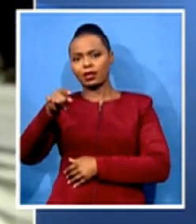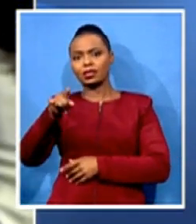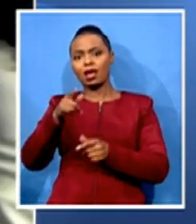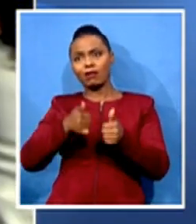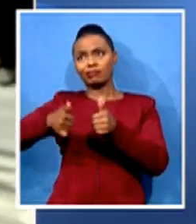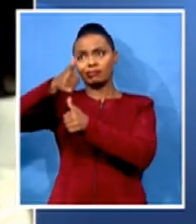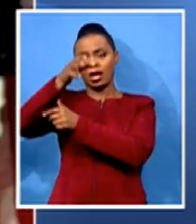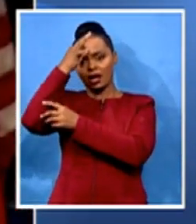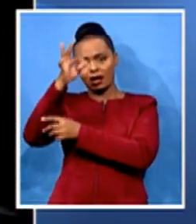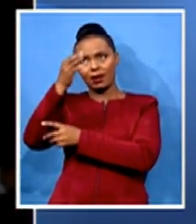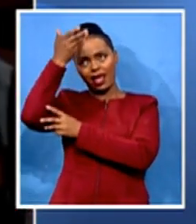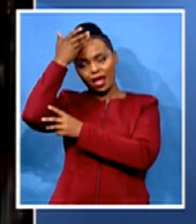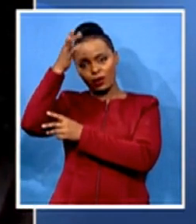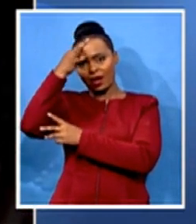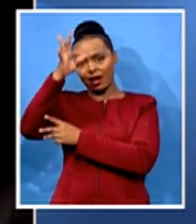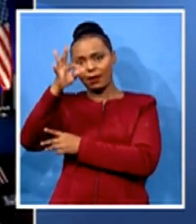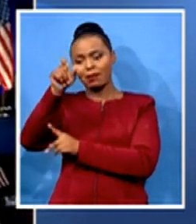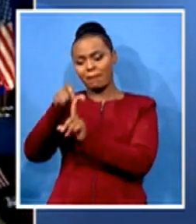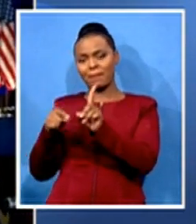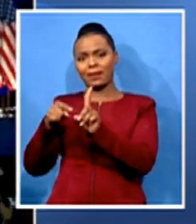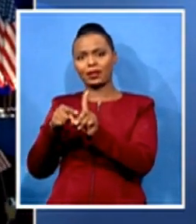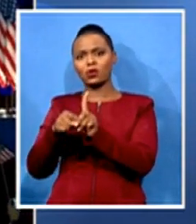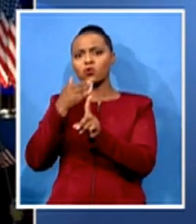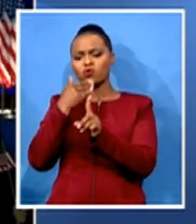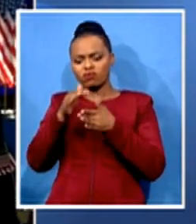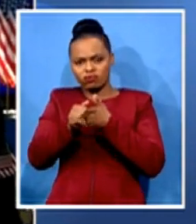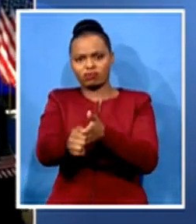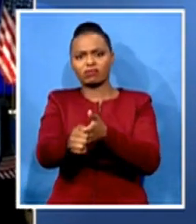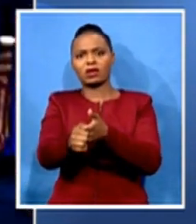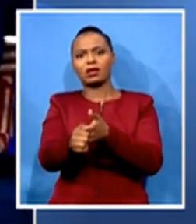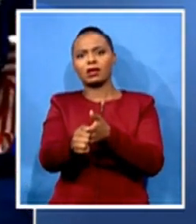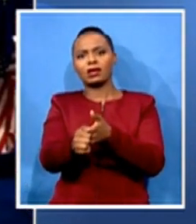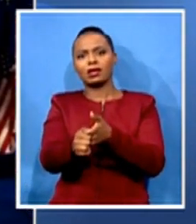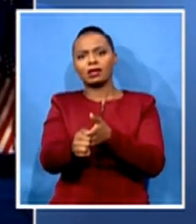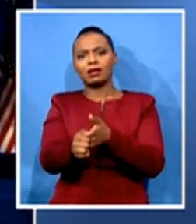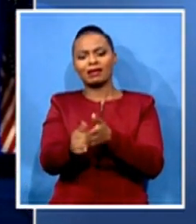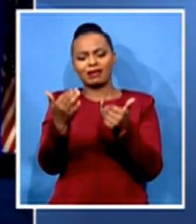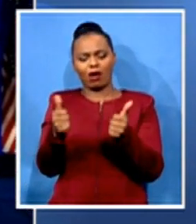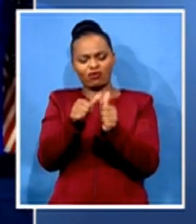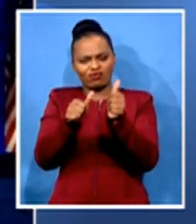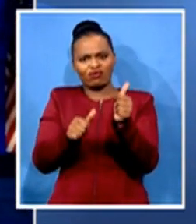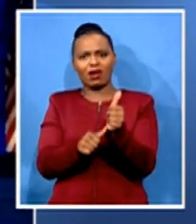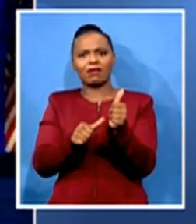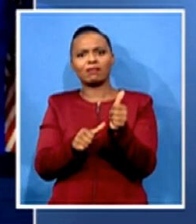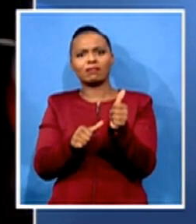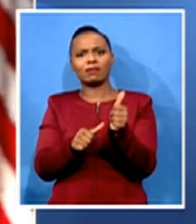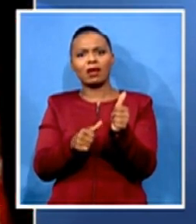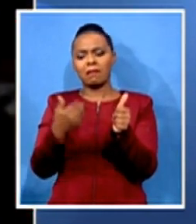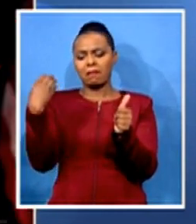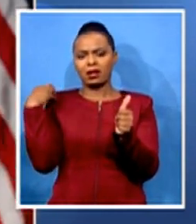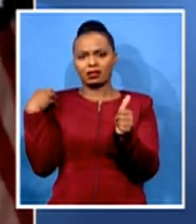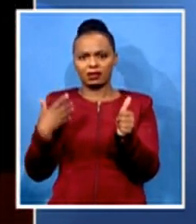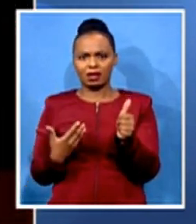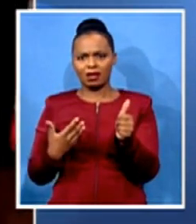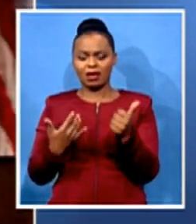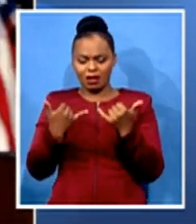driving seat, is the prime minister. And therefore, this is time for women around the world to